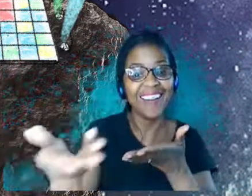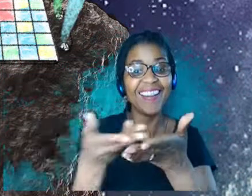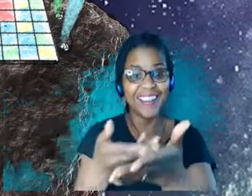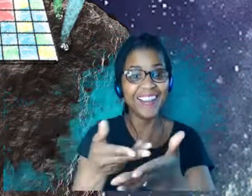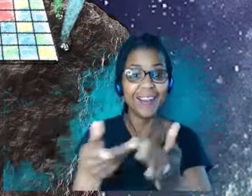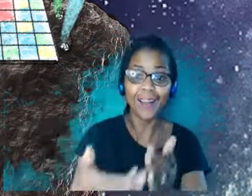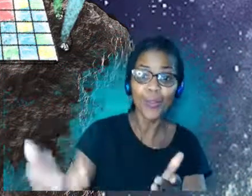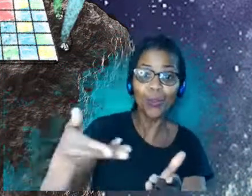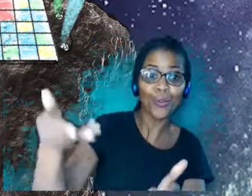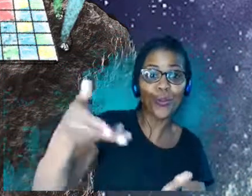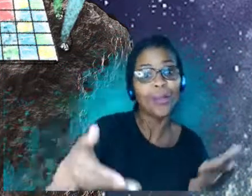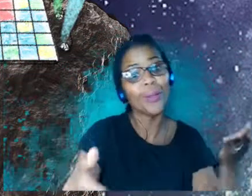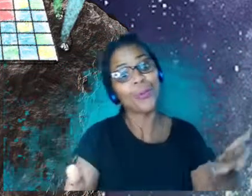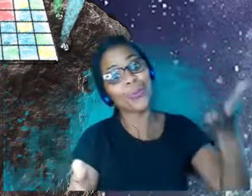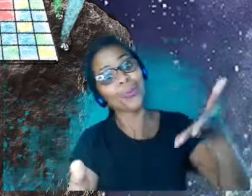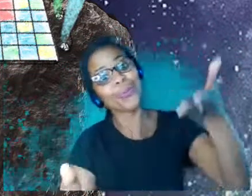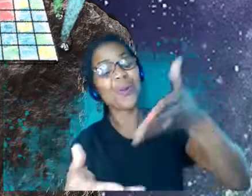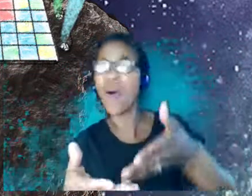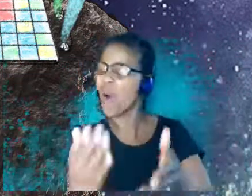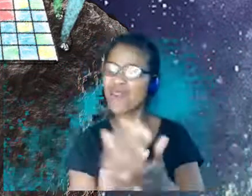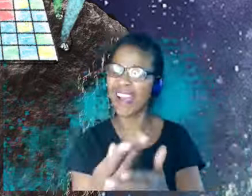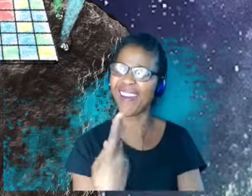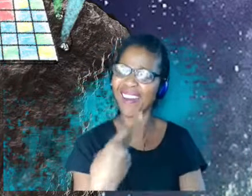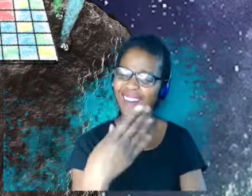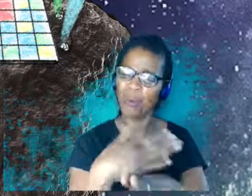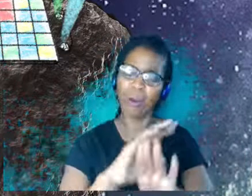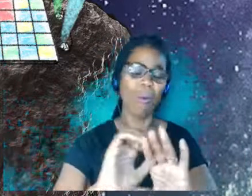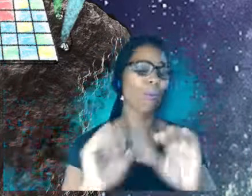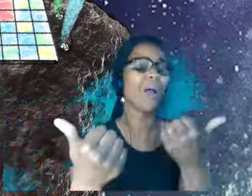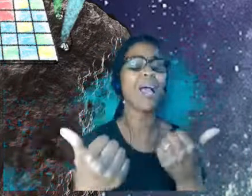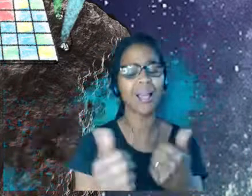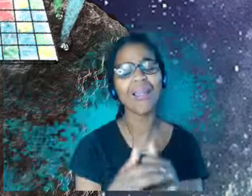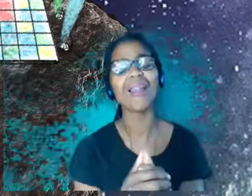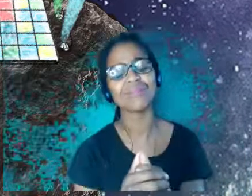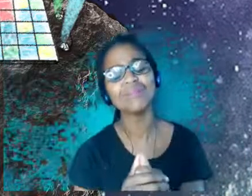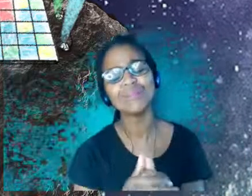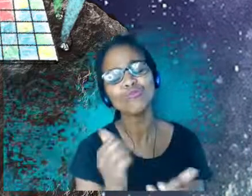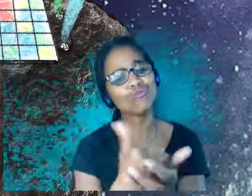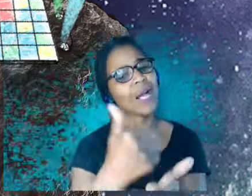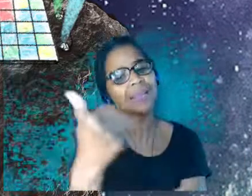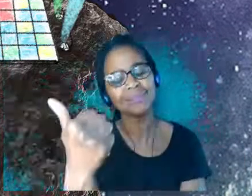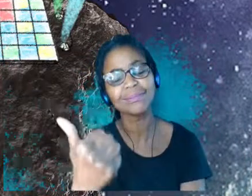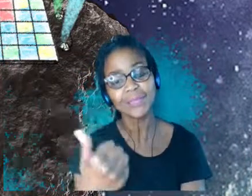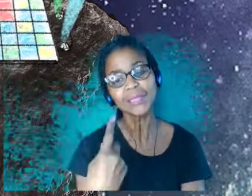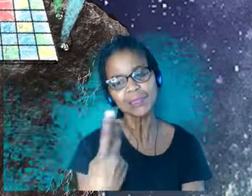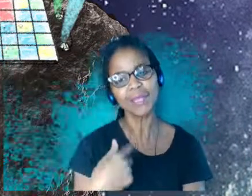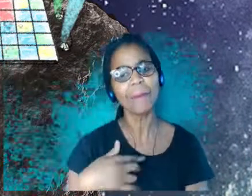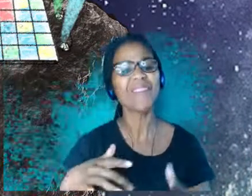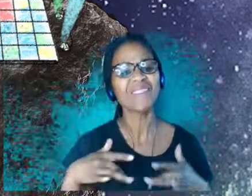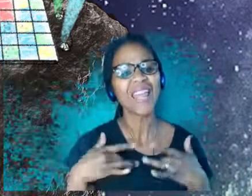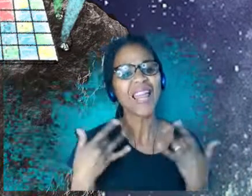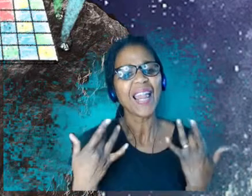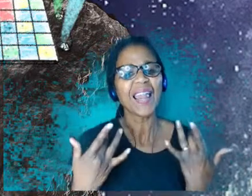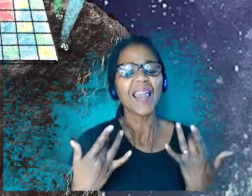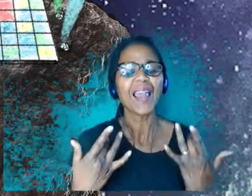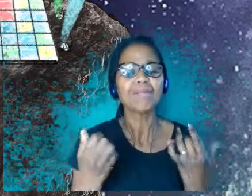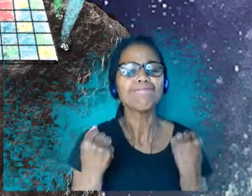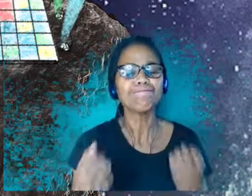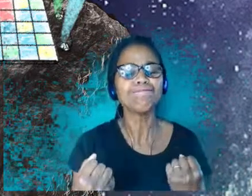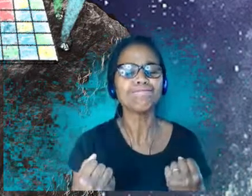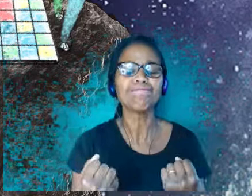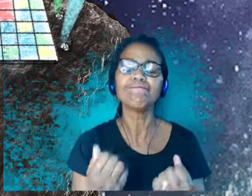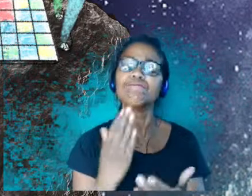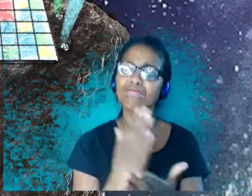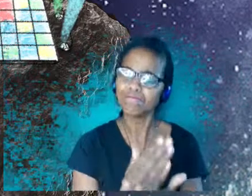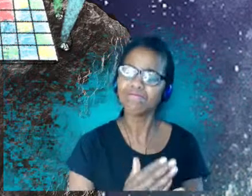other's ideas. So I think it was really great. But I think it was definitely a really great